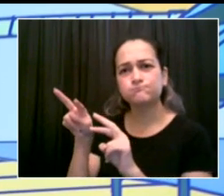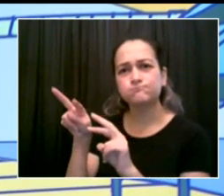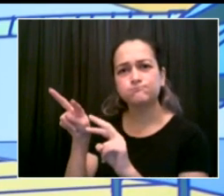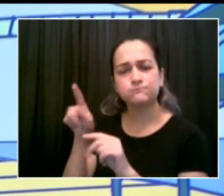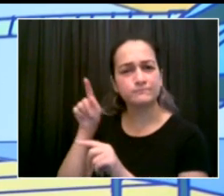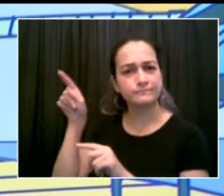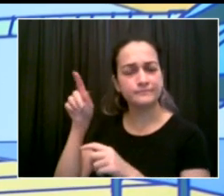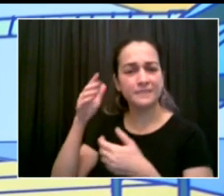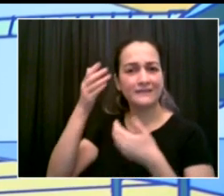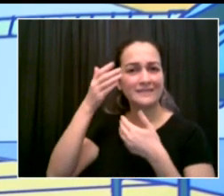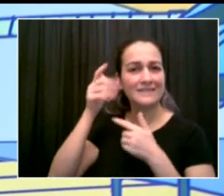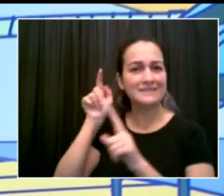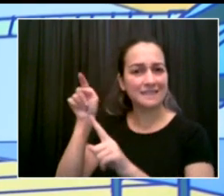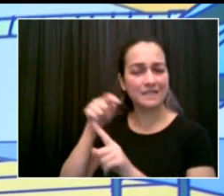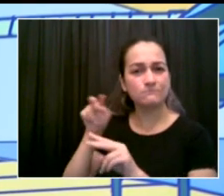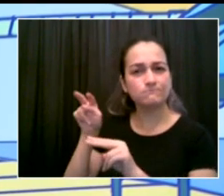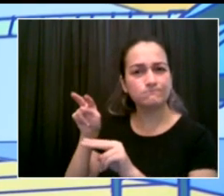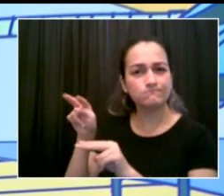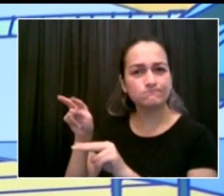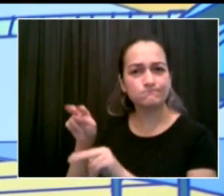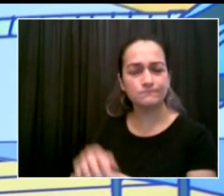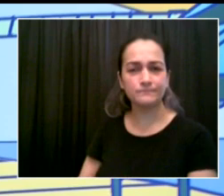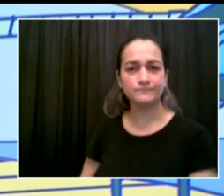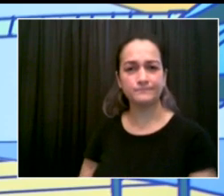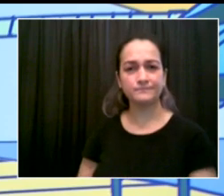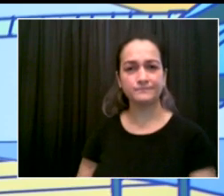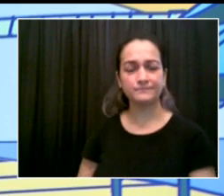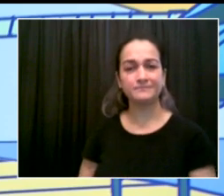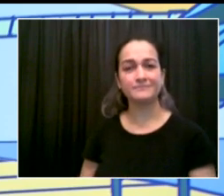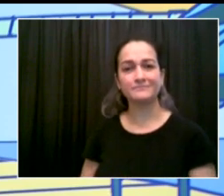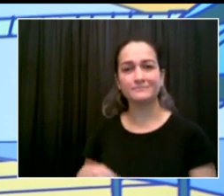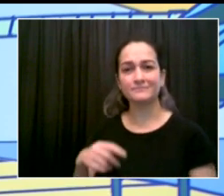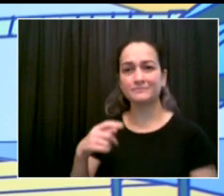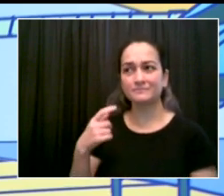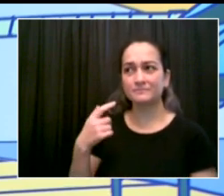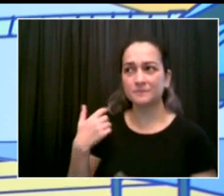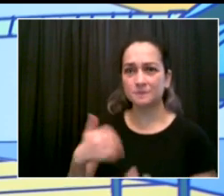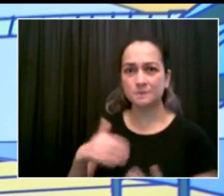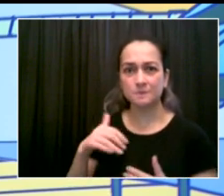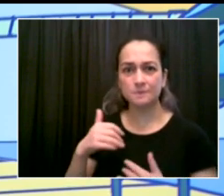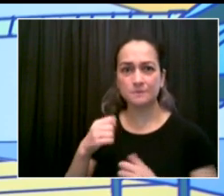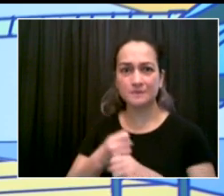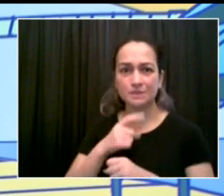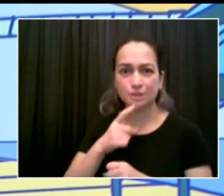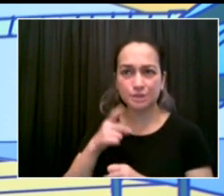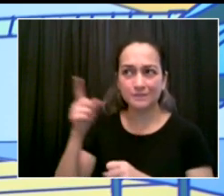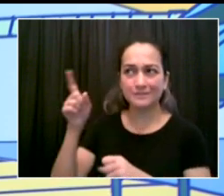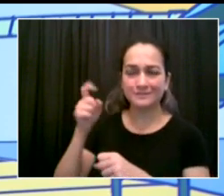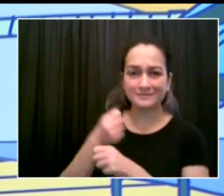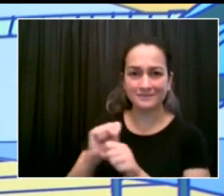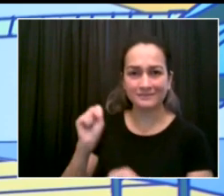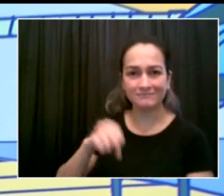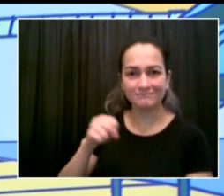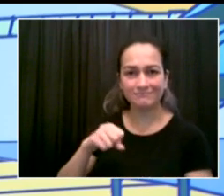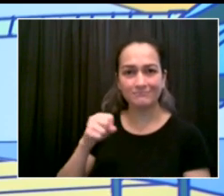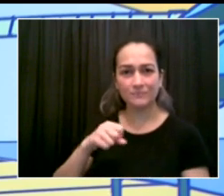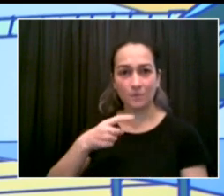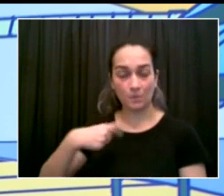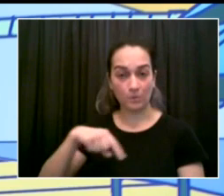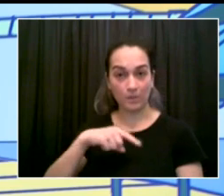obviously our counterterrorism apparatus can move very quickly if we see anything of direct concern to us.